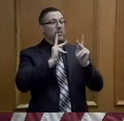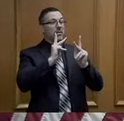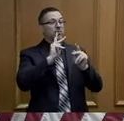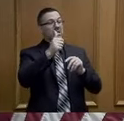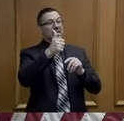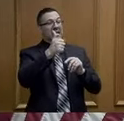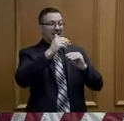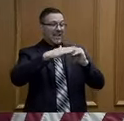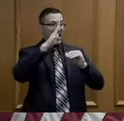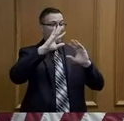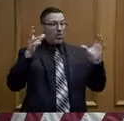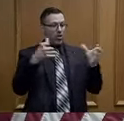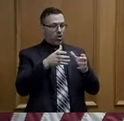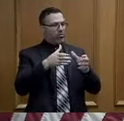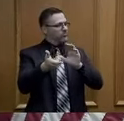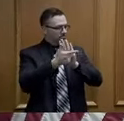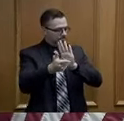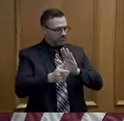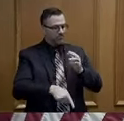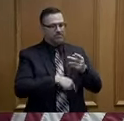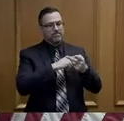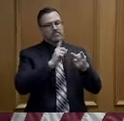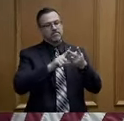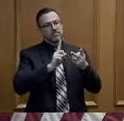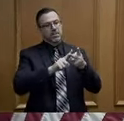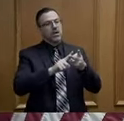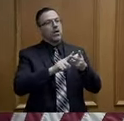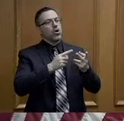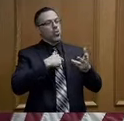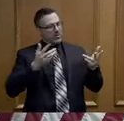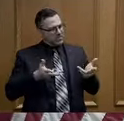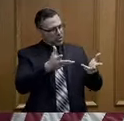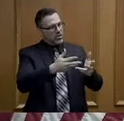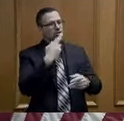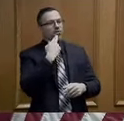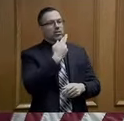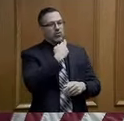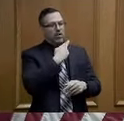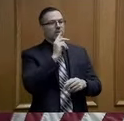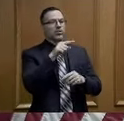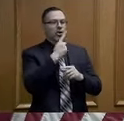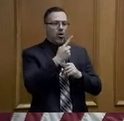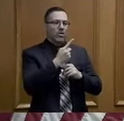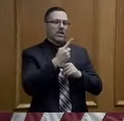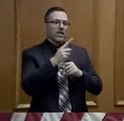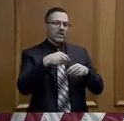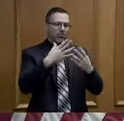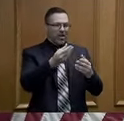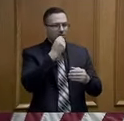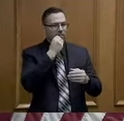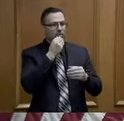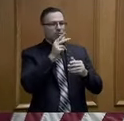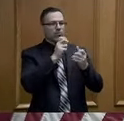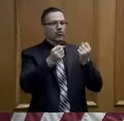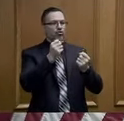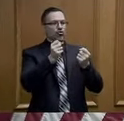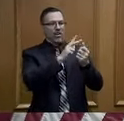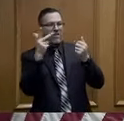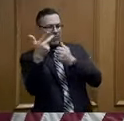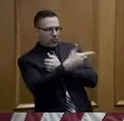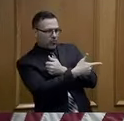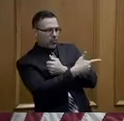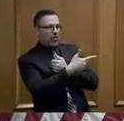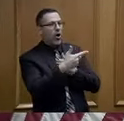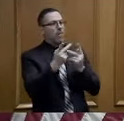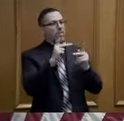Restaurants are exclusively to offer drive-through, take-out, or delivery options to support families and businesses. Establishments